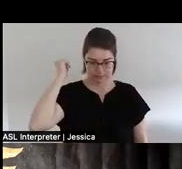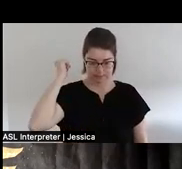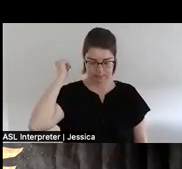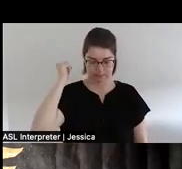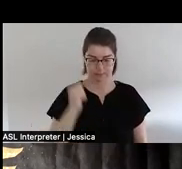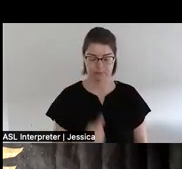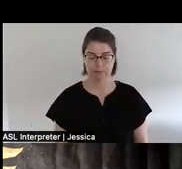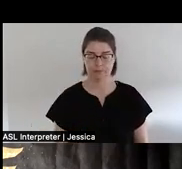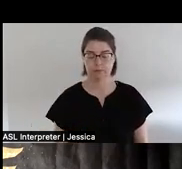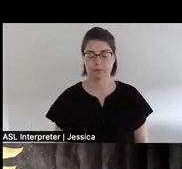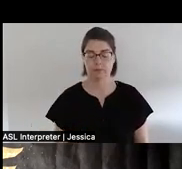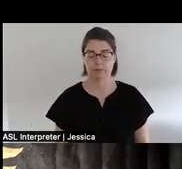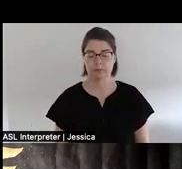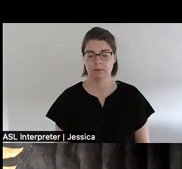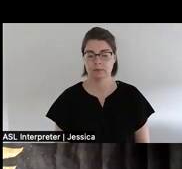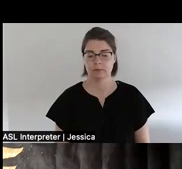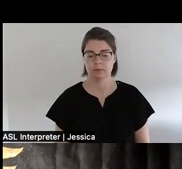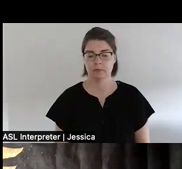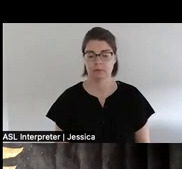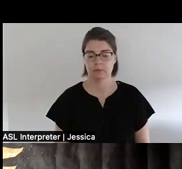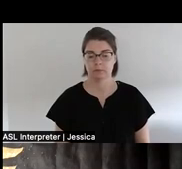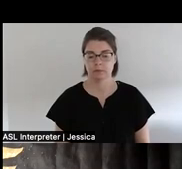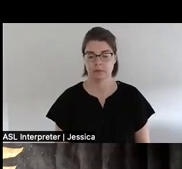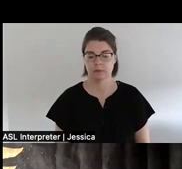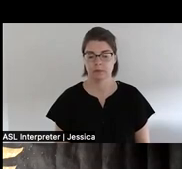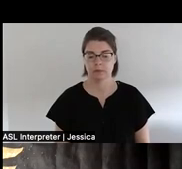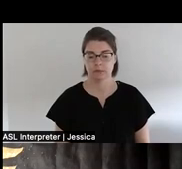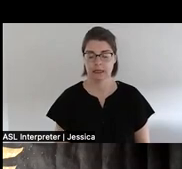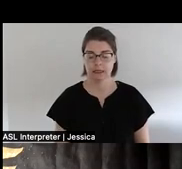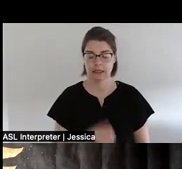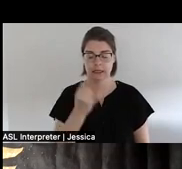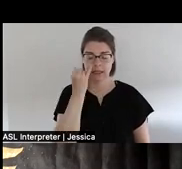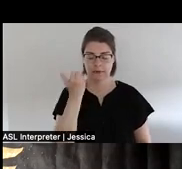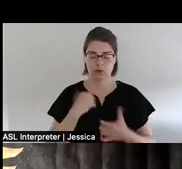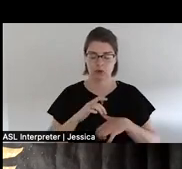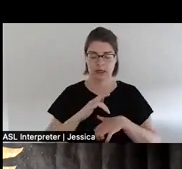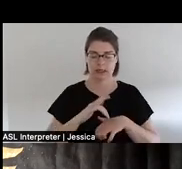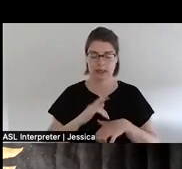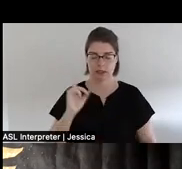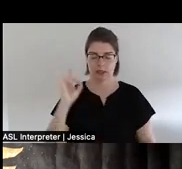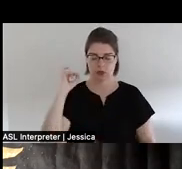And about how far you would have to reach or move to touch that wall.